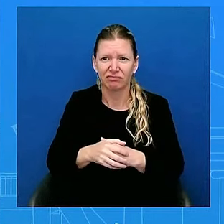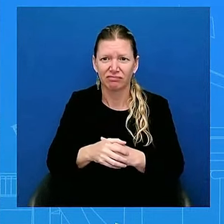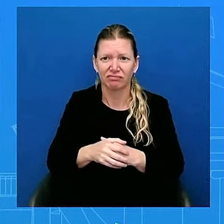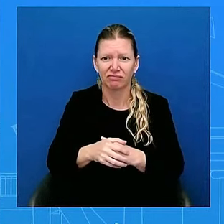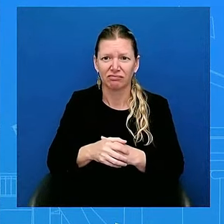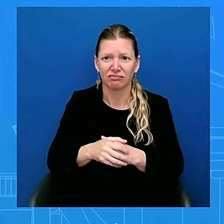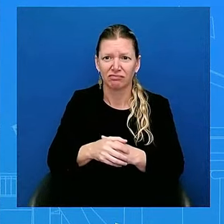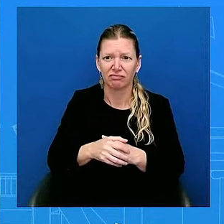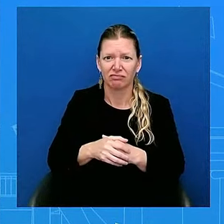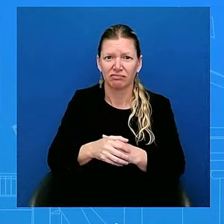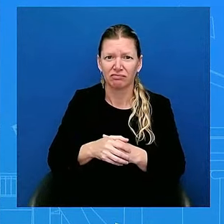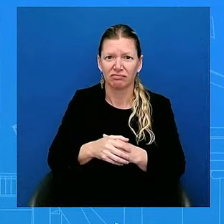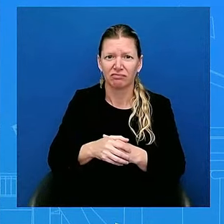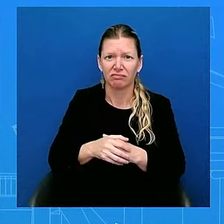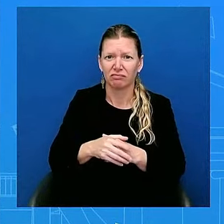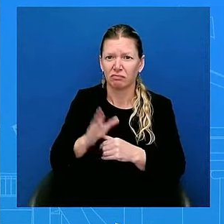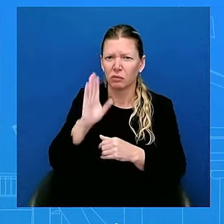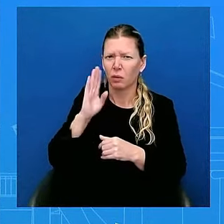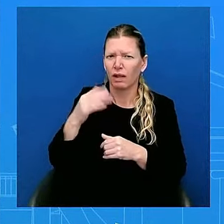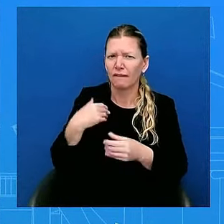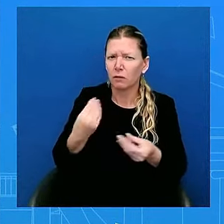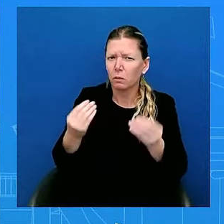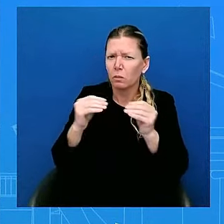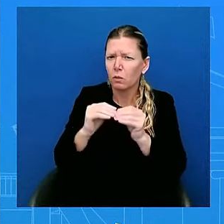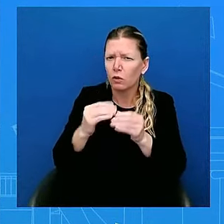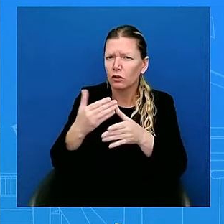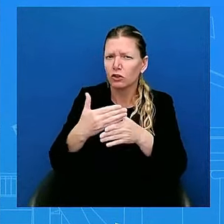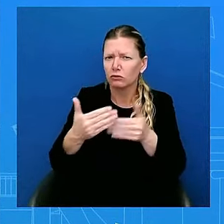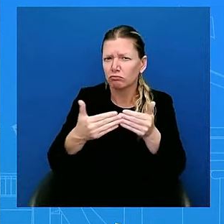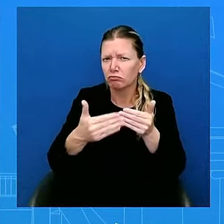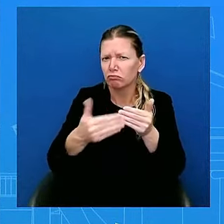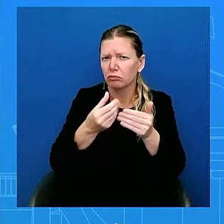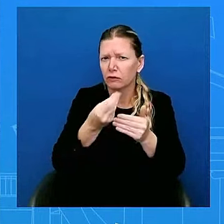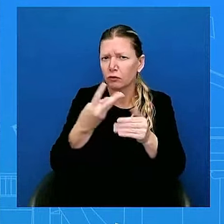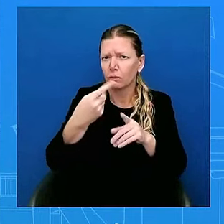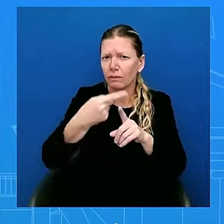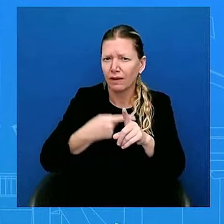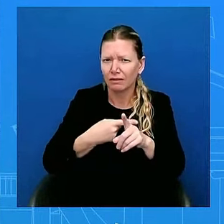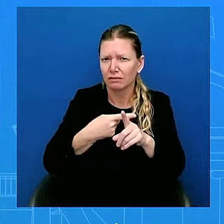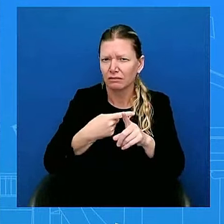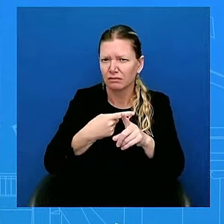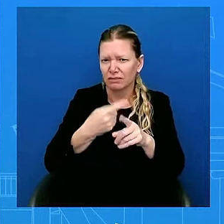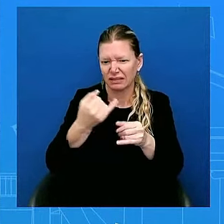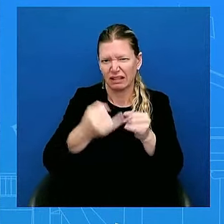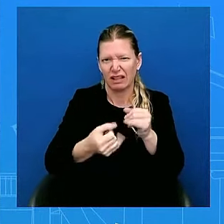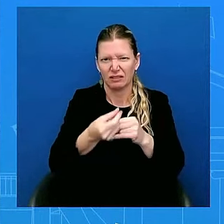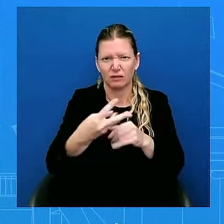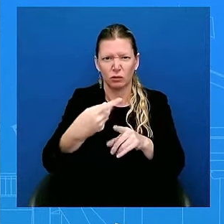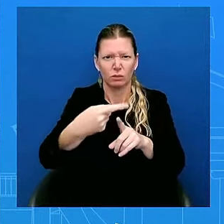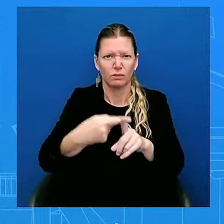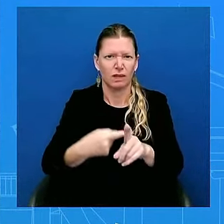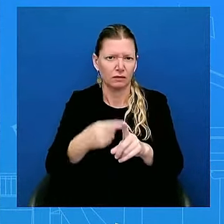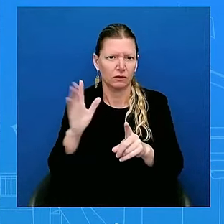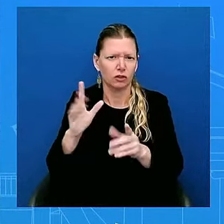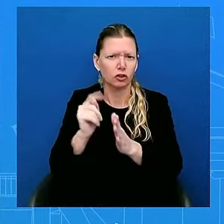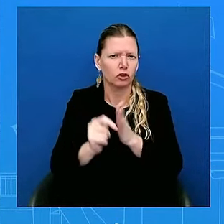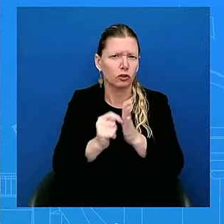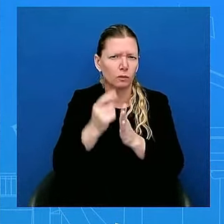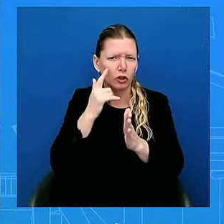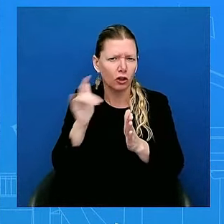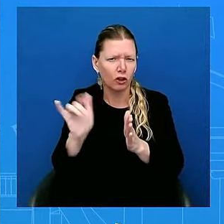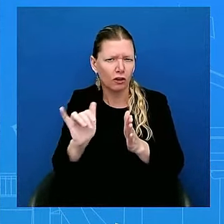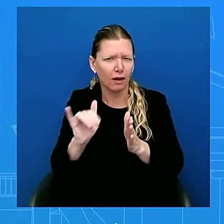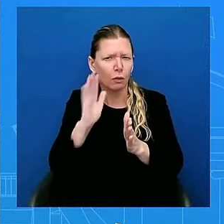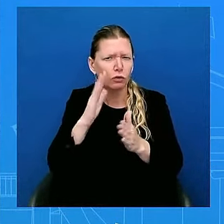the next several months, the final several months of his term is going to look like. We will share that. The President wants to build, continue